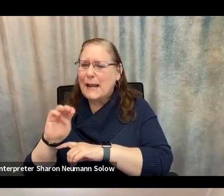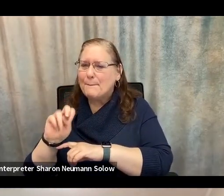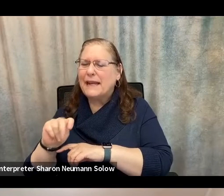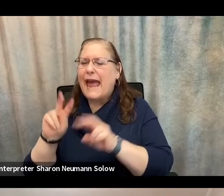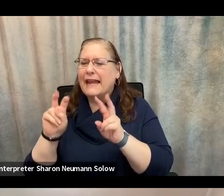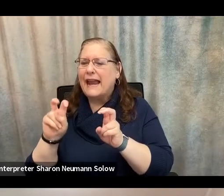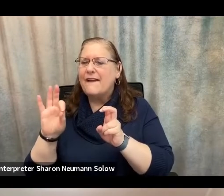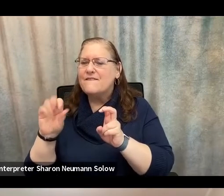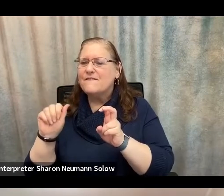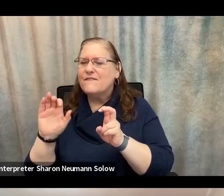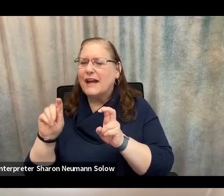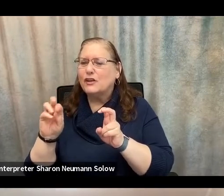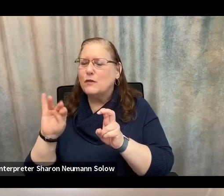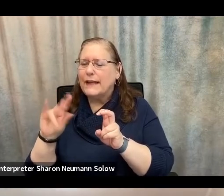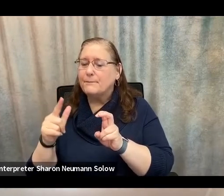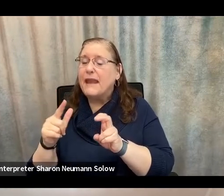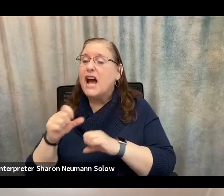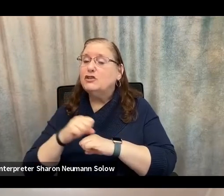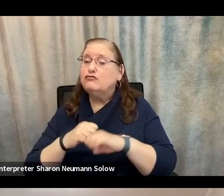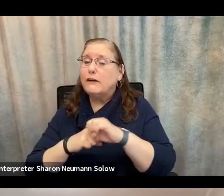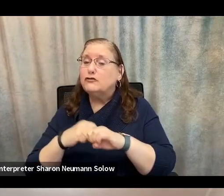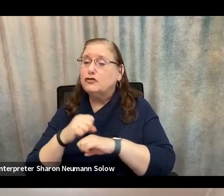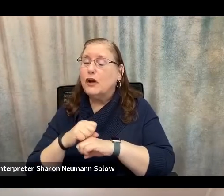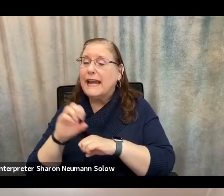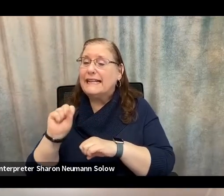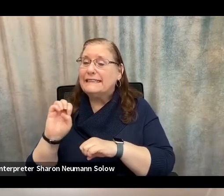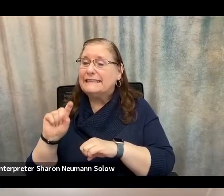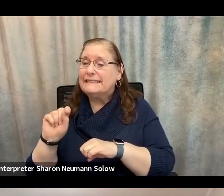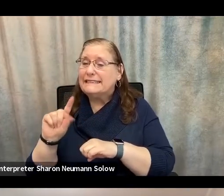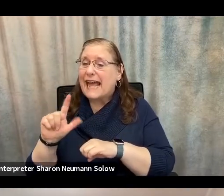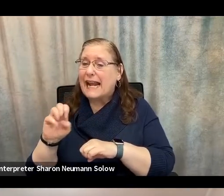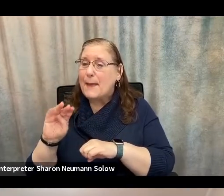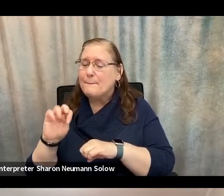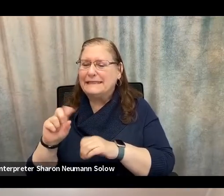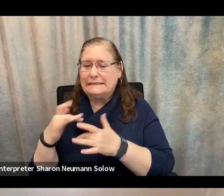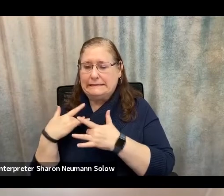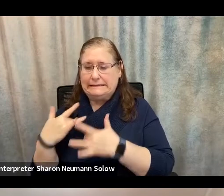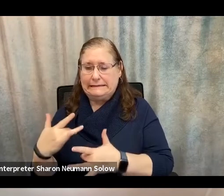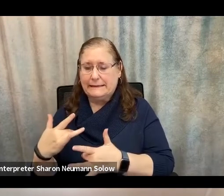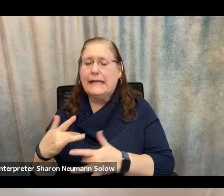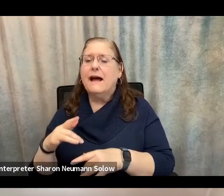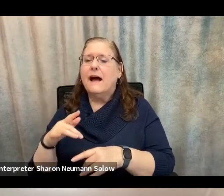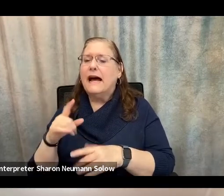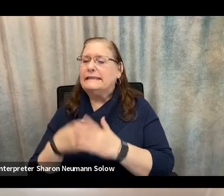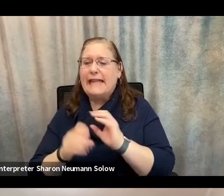Structured settlements are typically tax-free payments that are meant to meet your